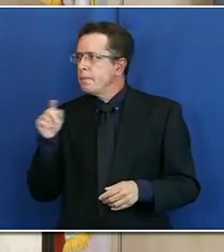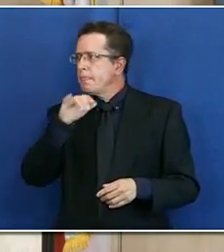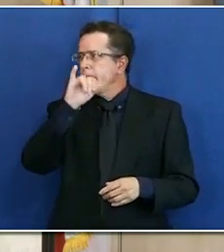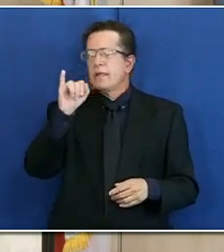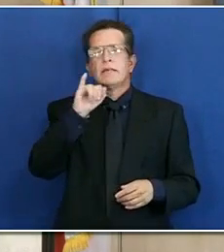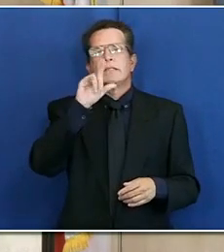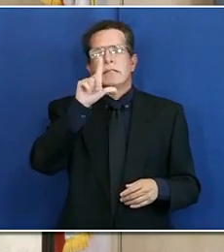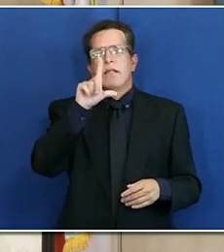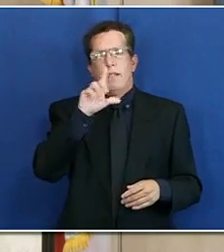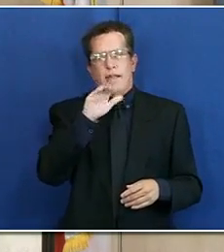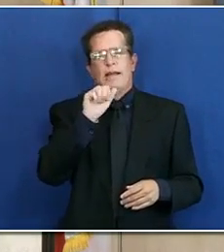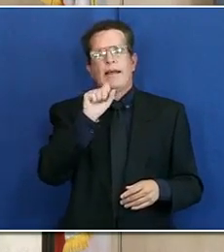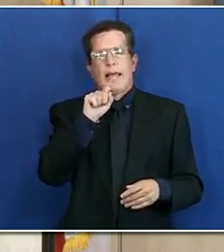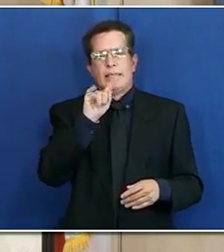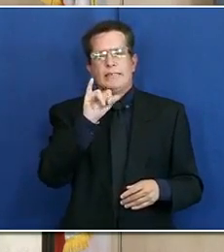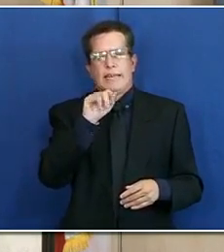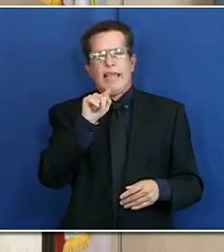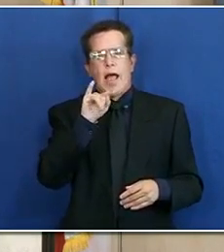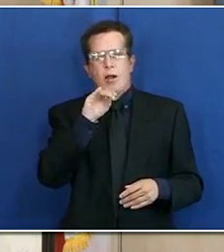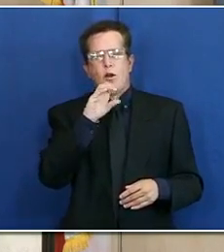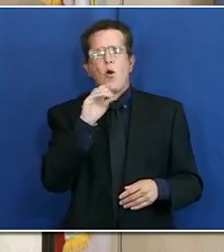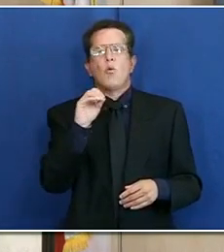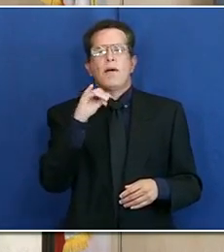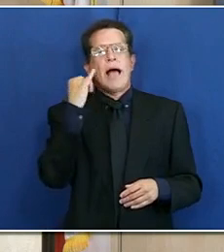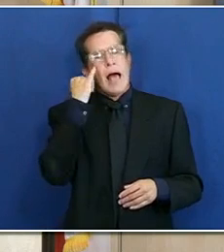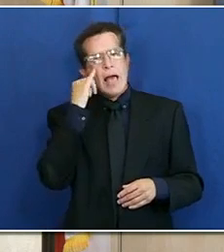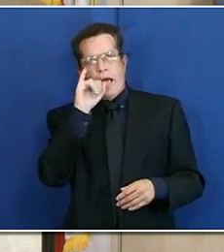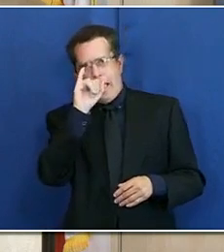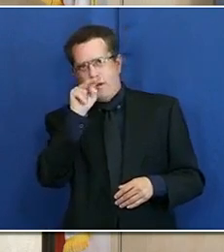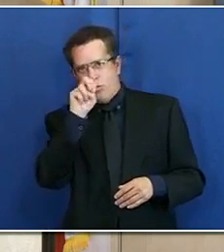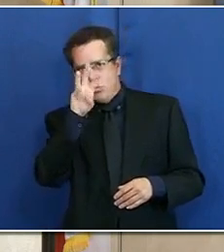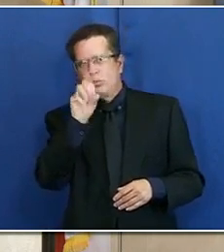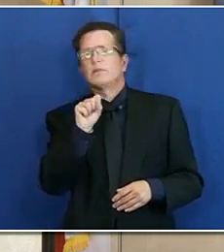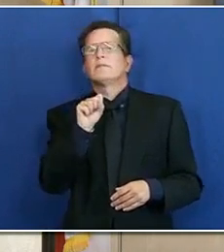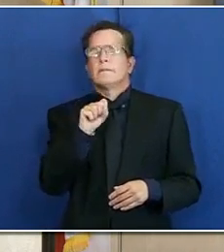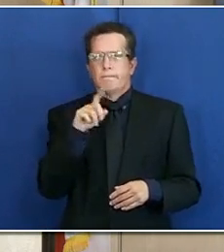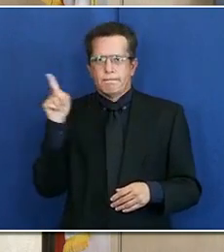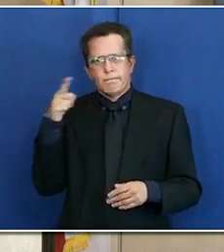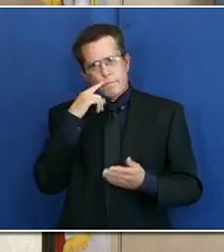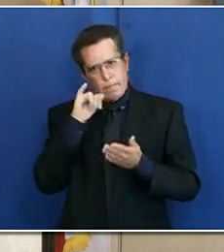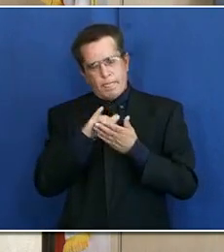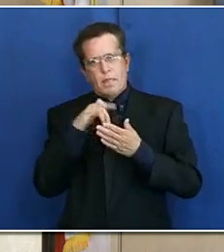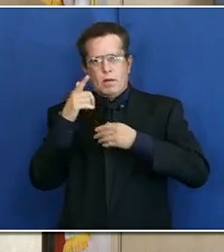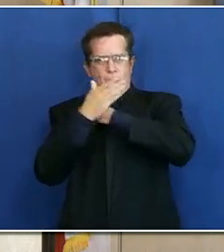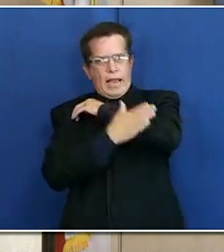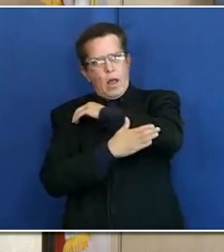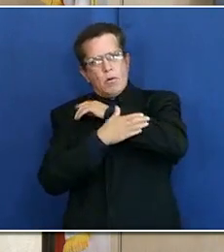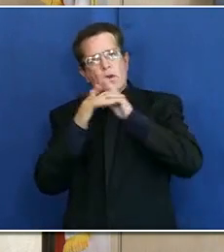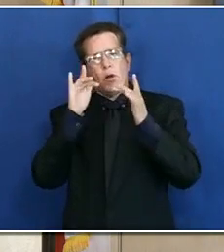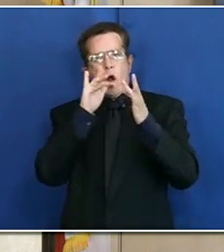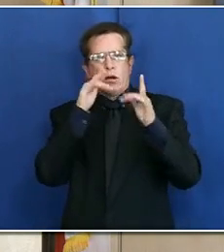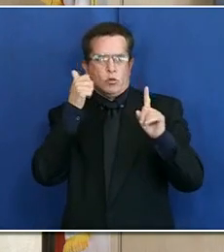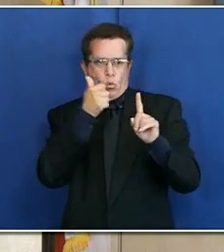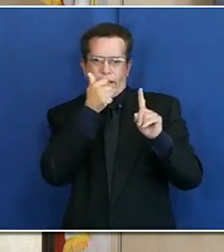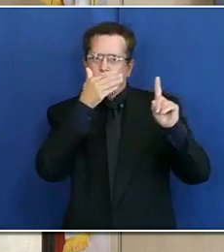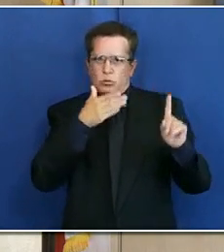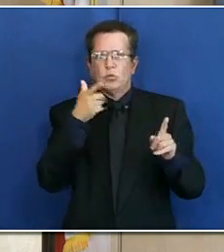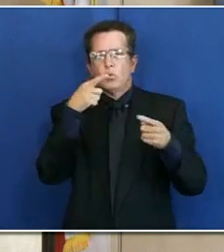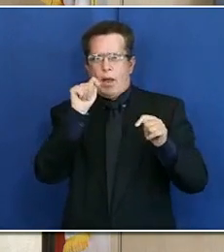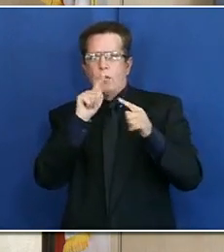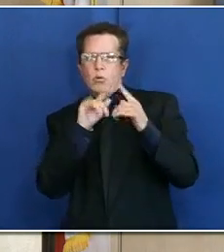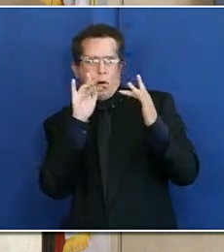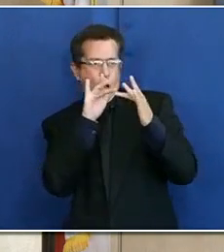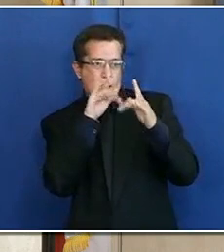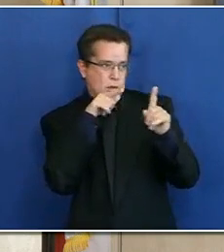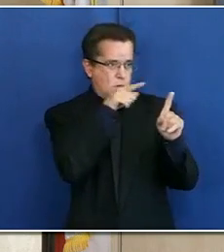Castellano from iNewsource. She says, it's my understanding that the county contact tracers try to reach out to every person